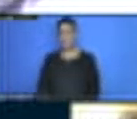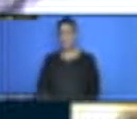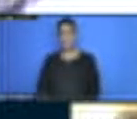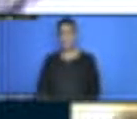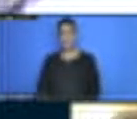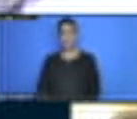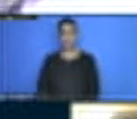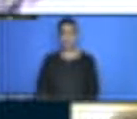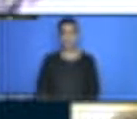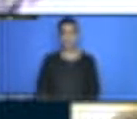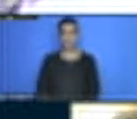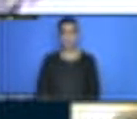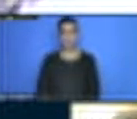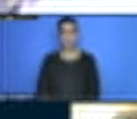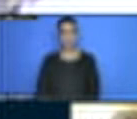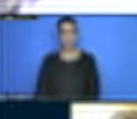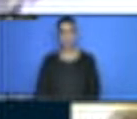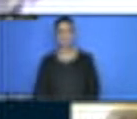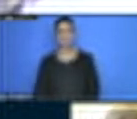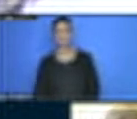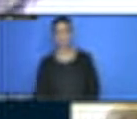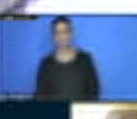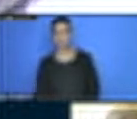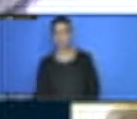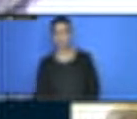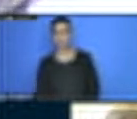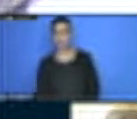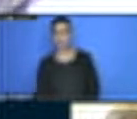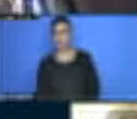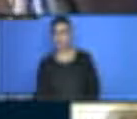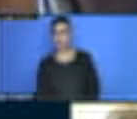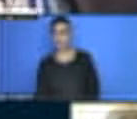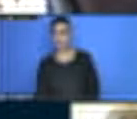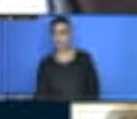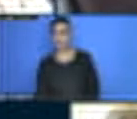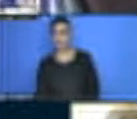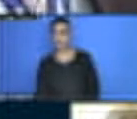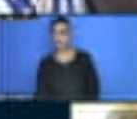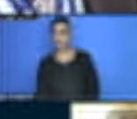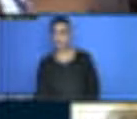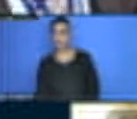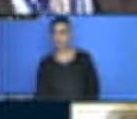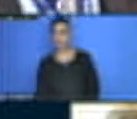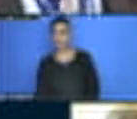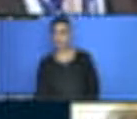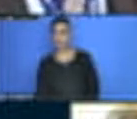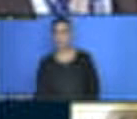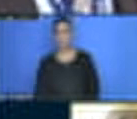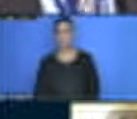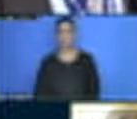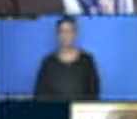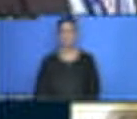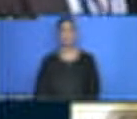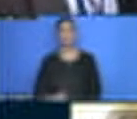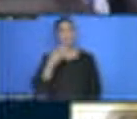Thank you, the moderator, and congratulations to all the presenters. I